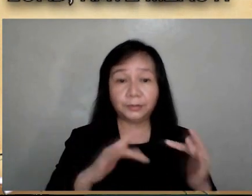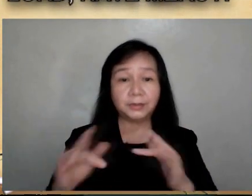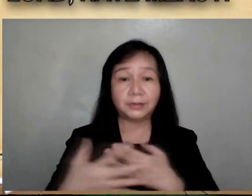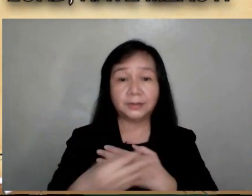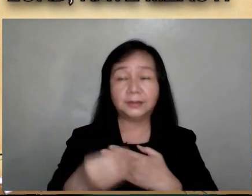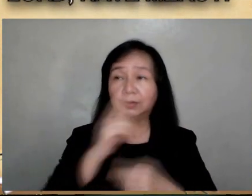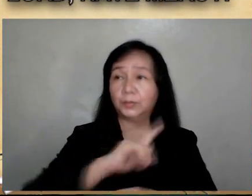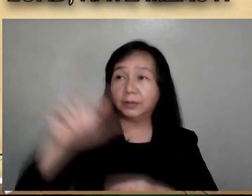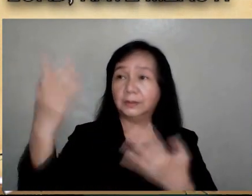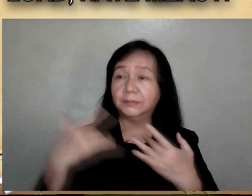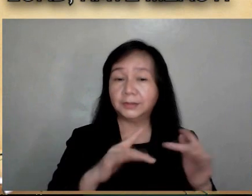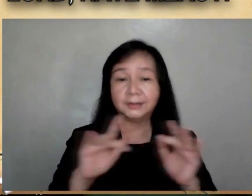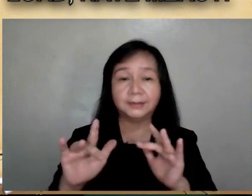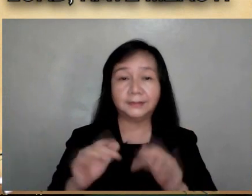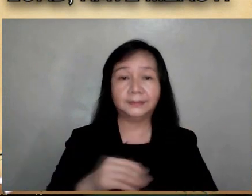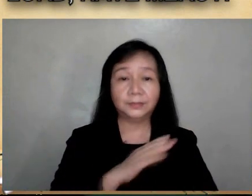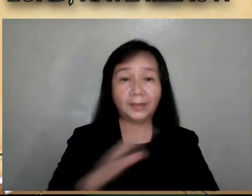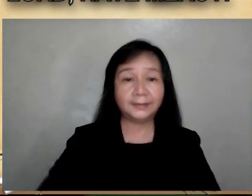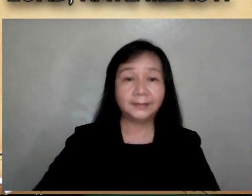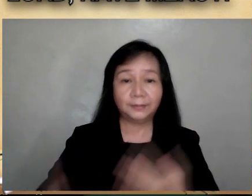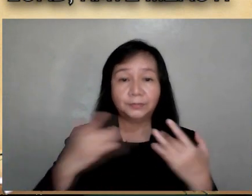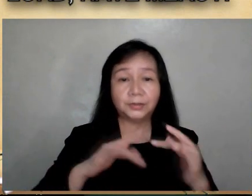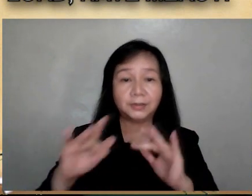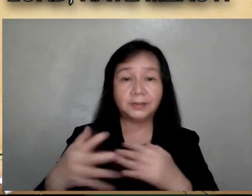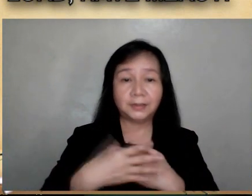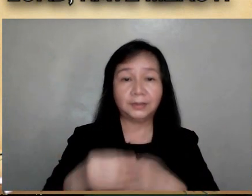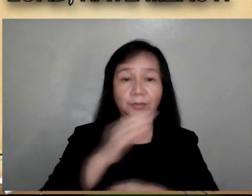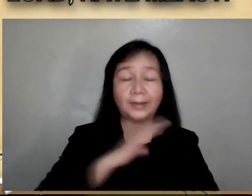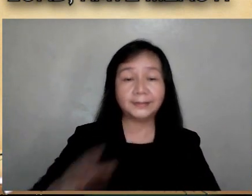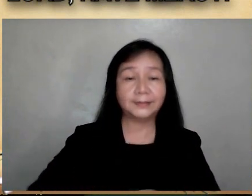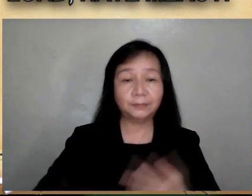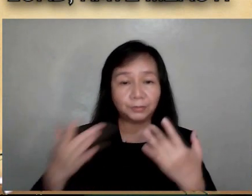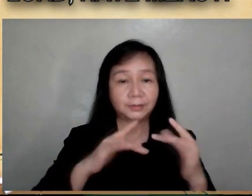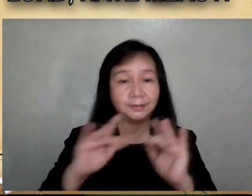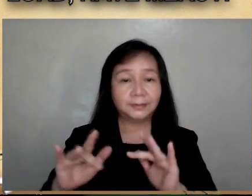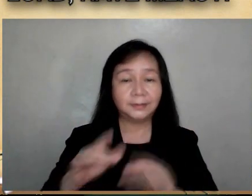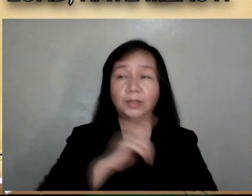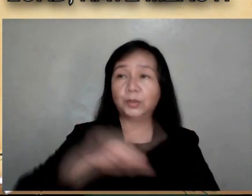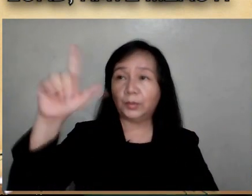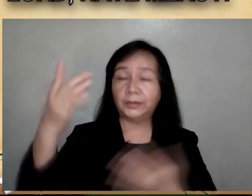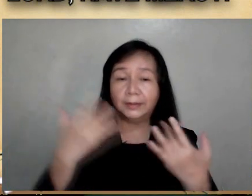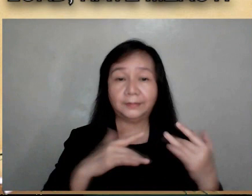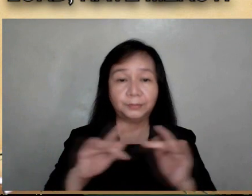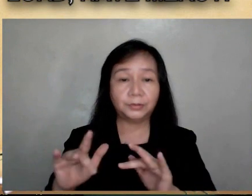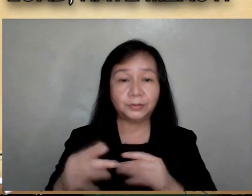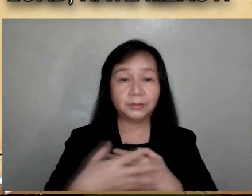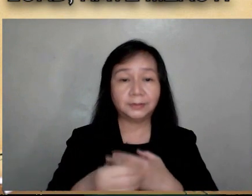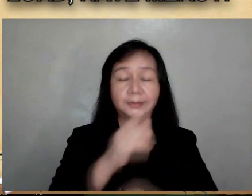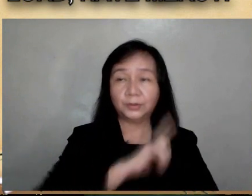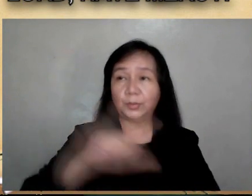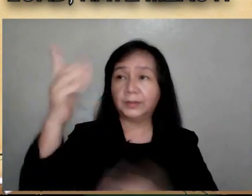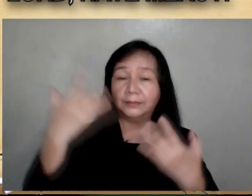Lord, have mercy. Lord, have mercy. Christ, have mercy. Christ, have mercy. Lord,